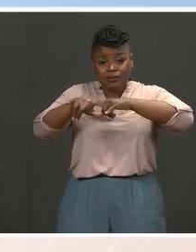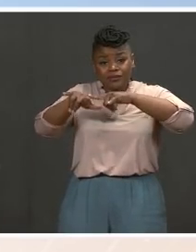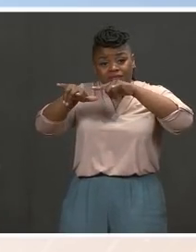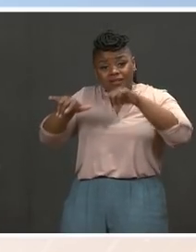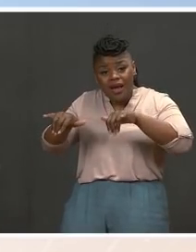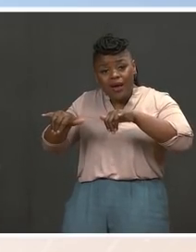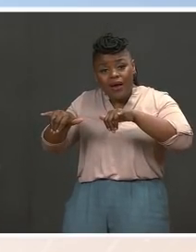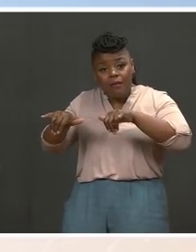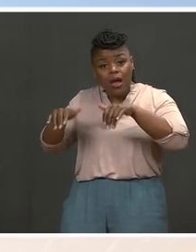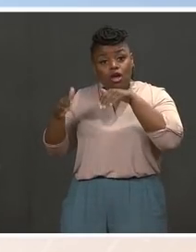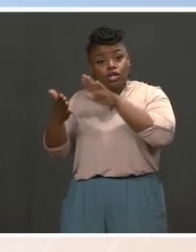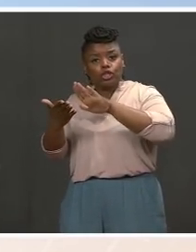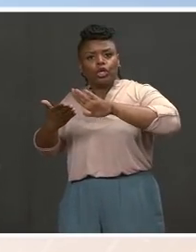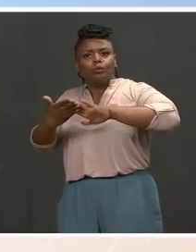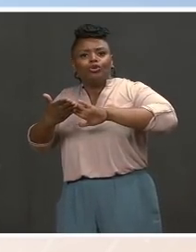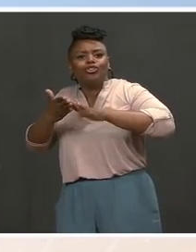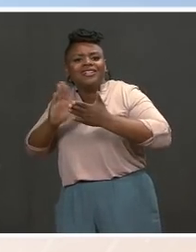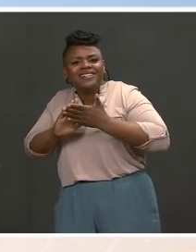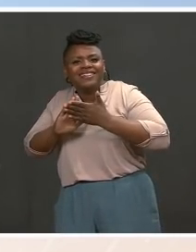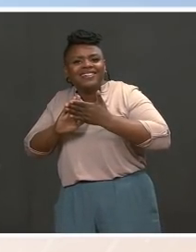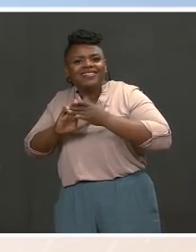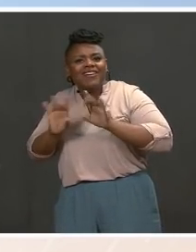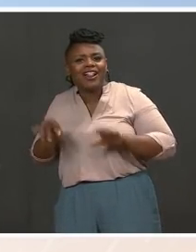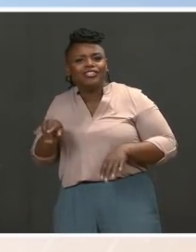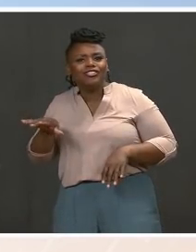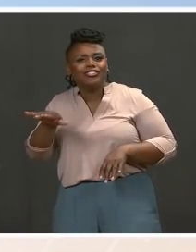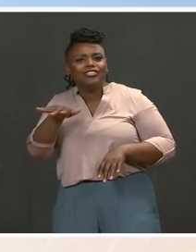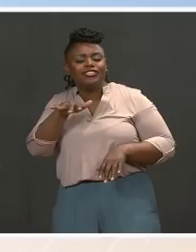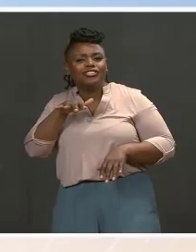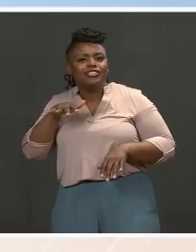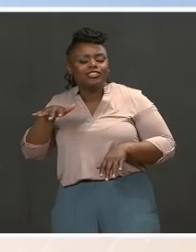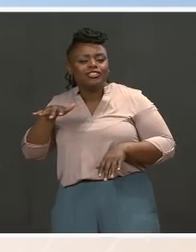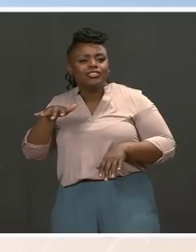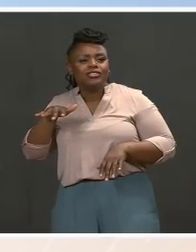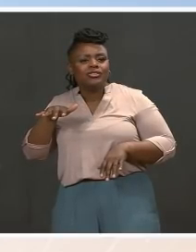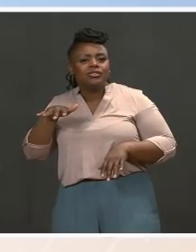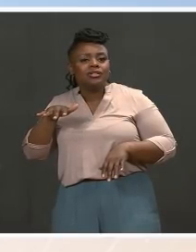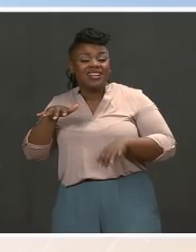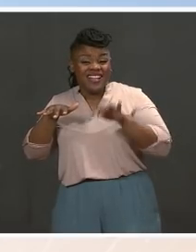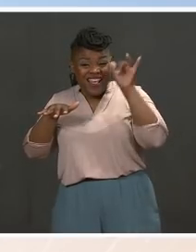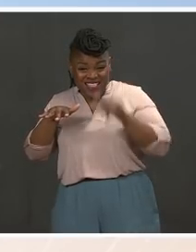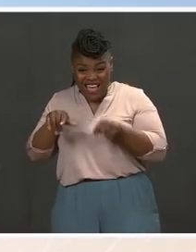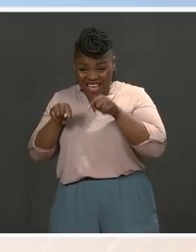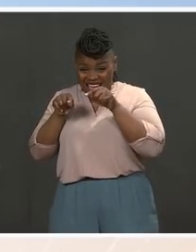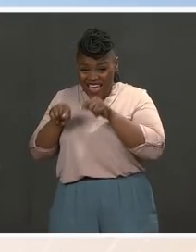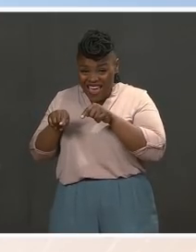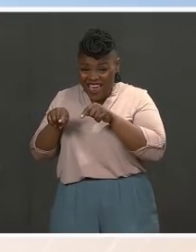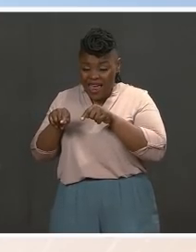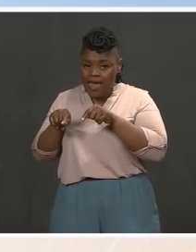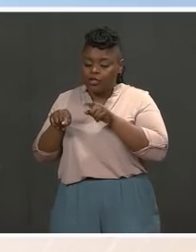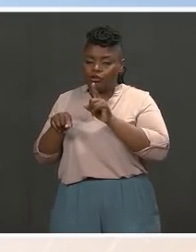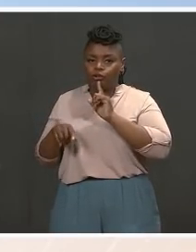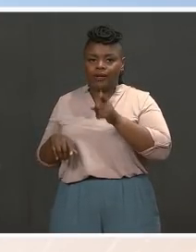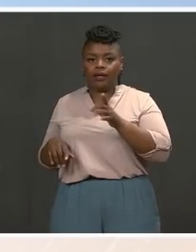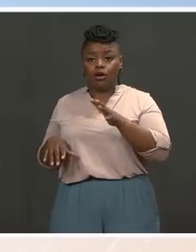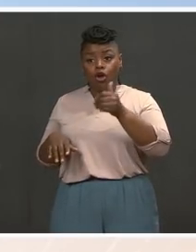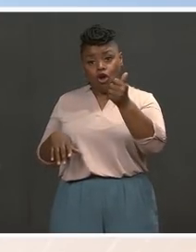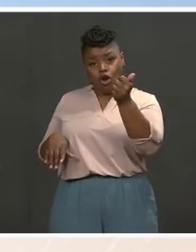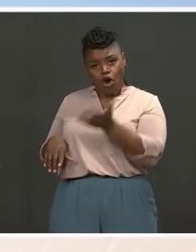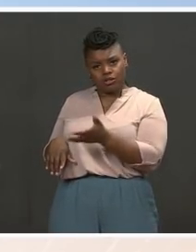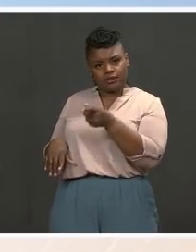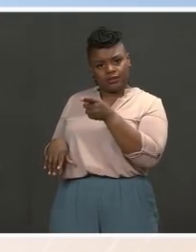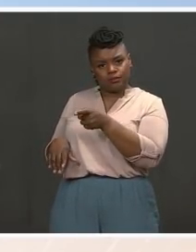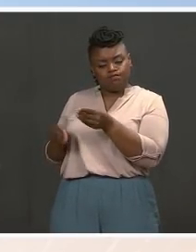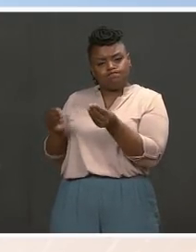and, you know, a range of issues that are root causes and kind of lead to the deaths and